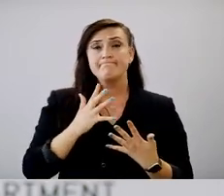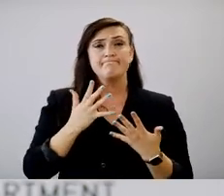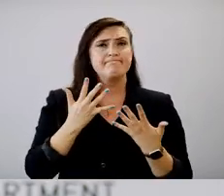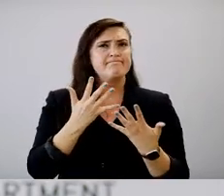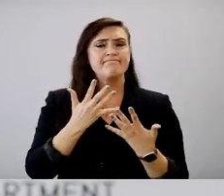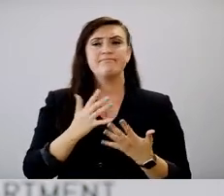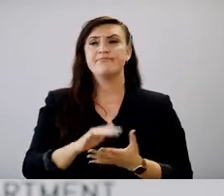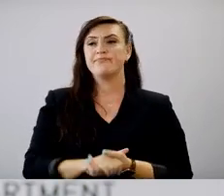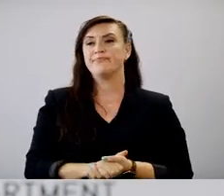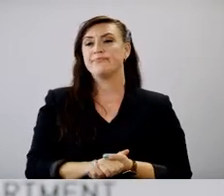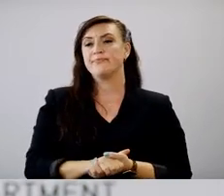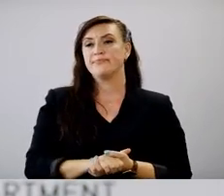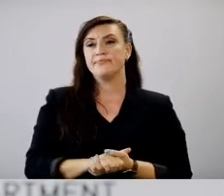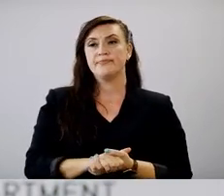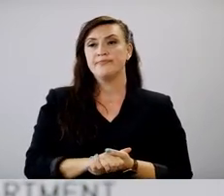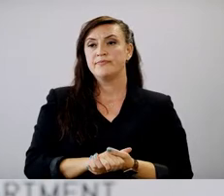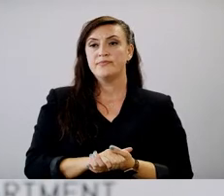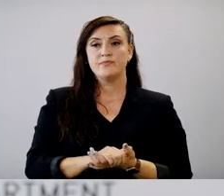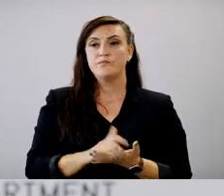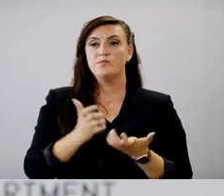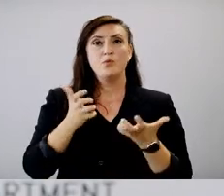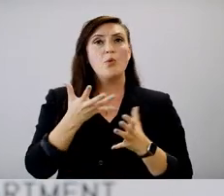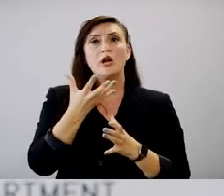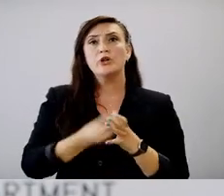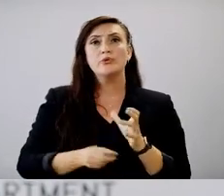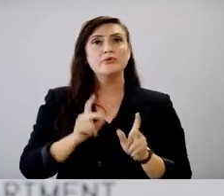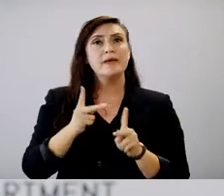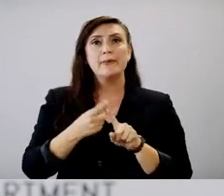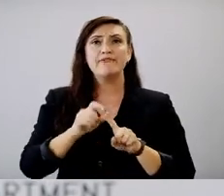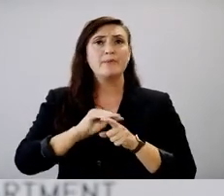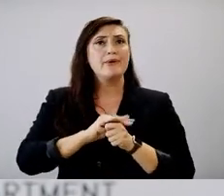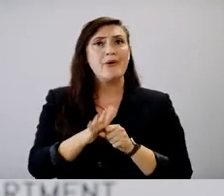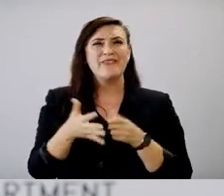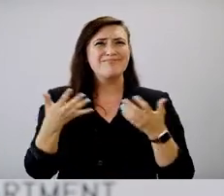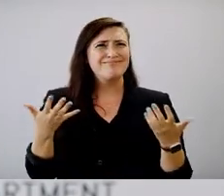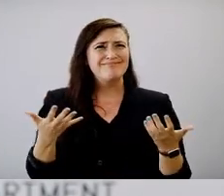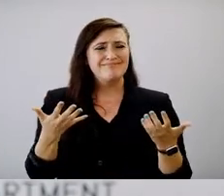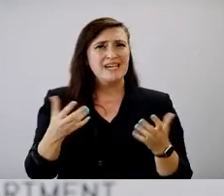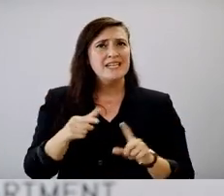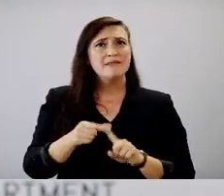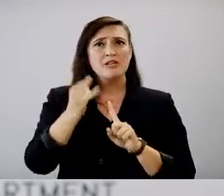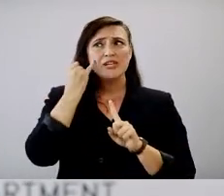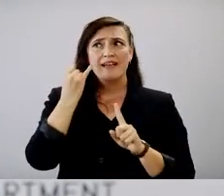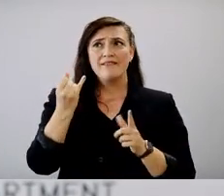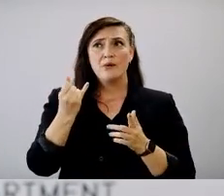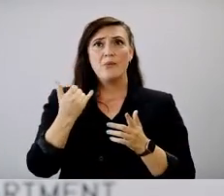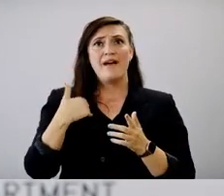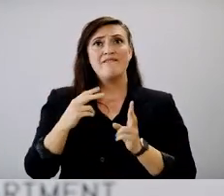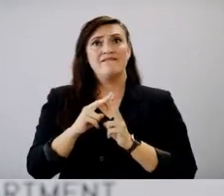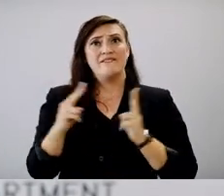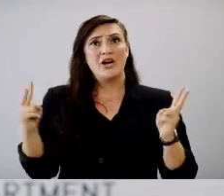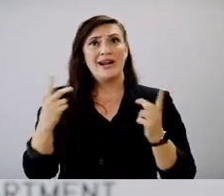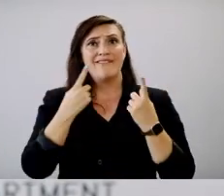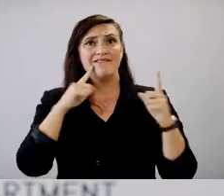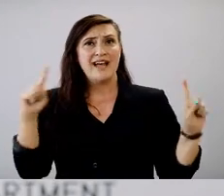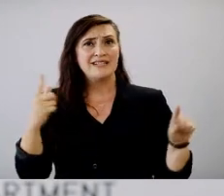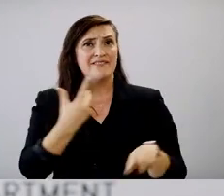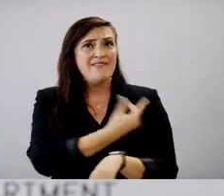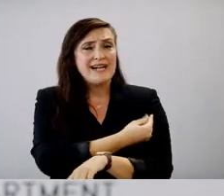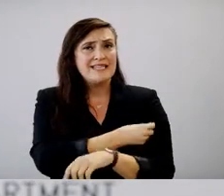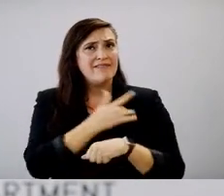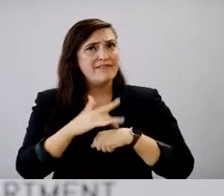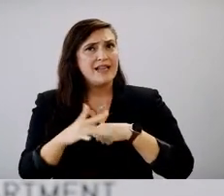uh, you know, that we're, that we lose people to COVID, um, especially when there is a highly effective vaccine